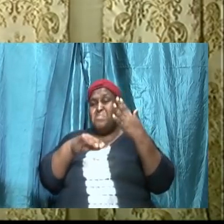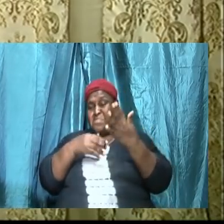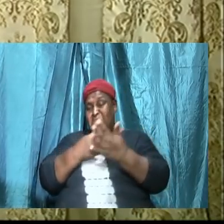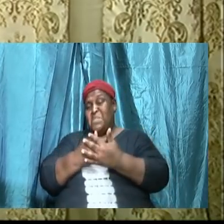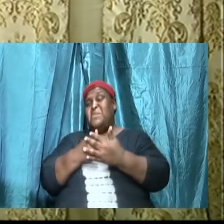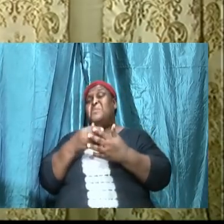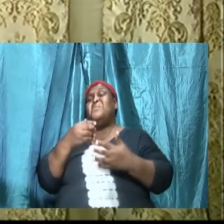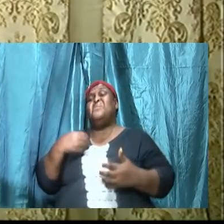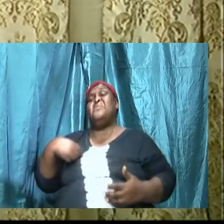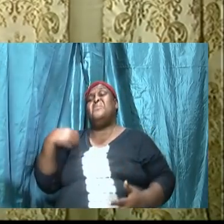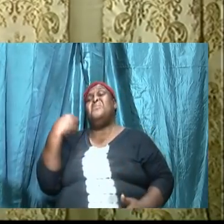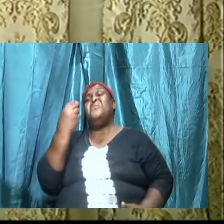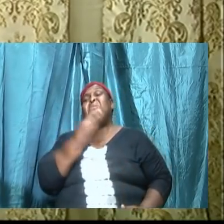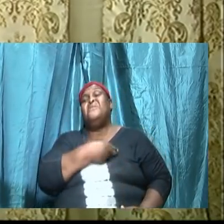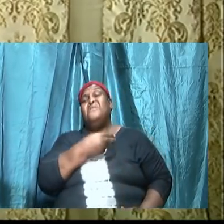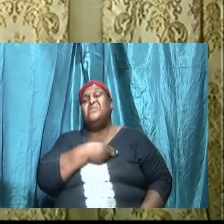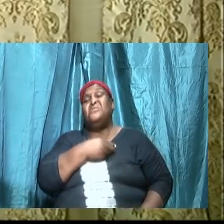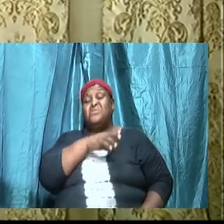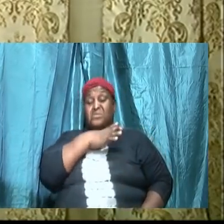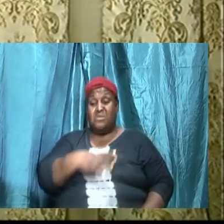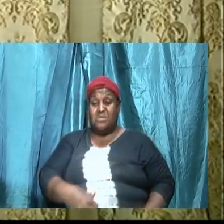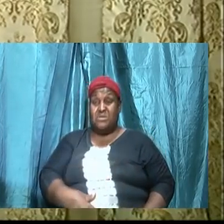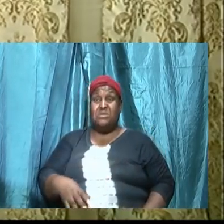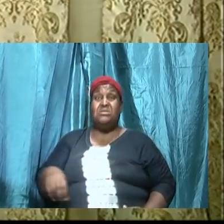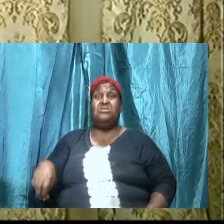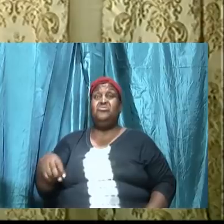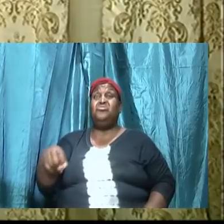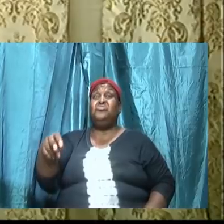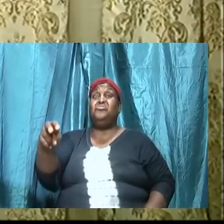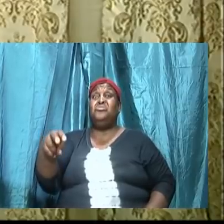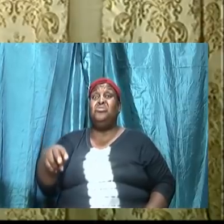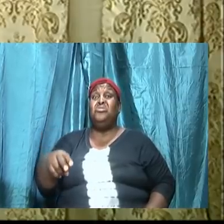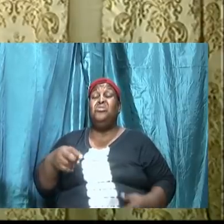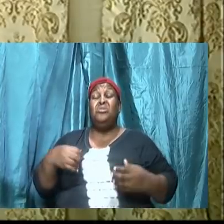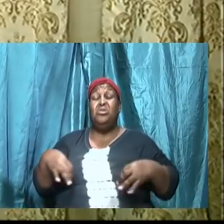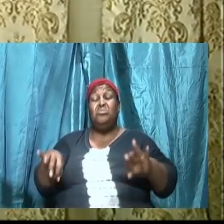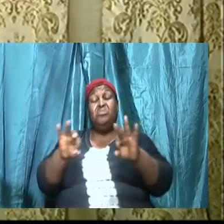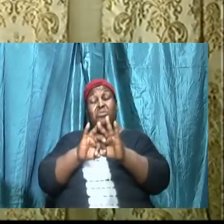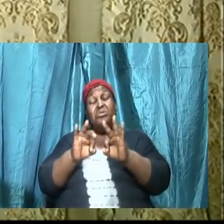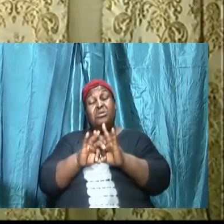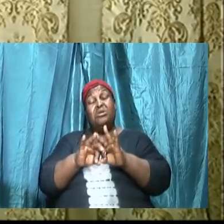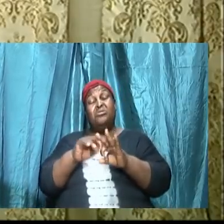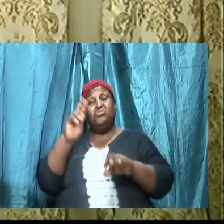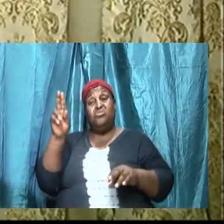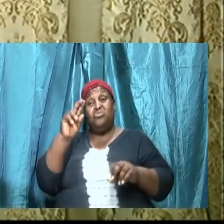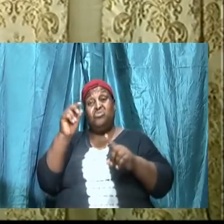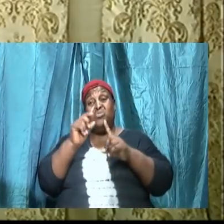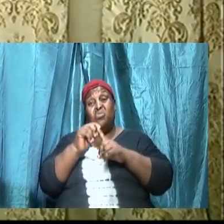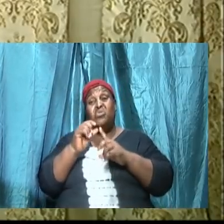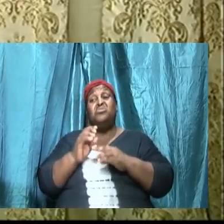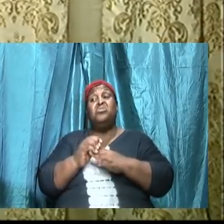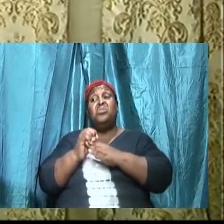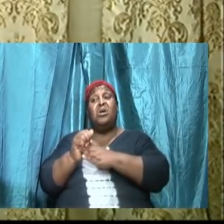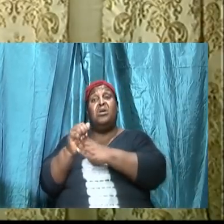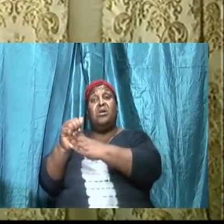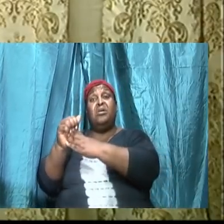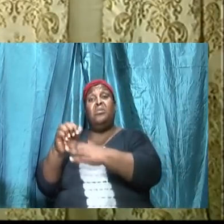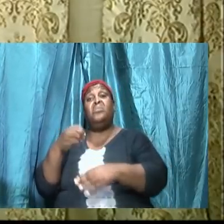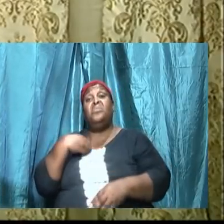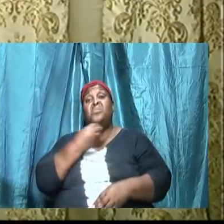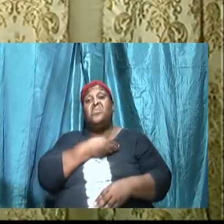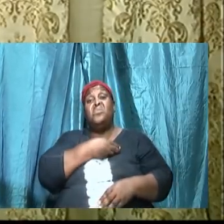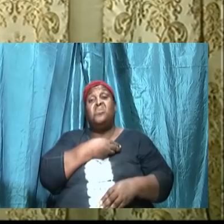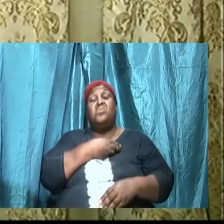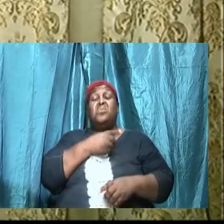therefore important that we use the word to guide us, so that we are on the right path, we are walking along the right